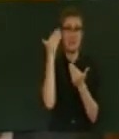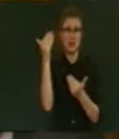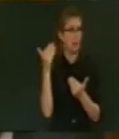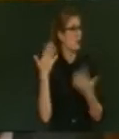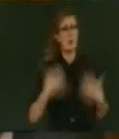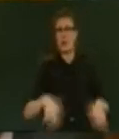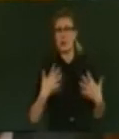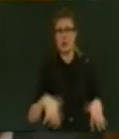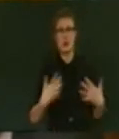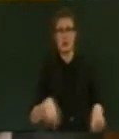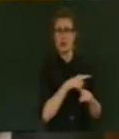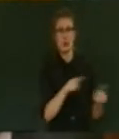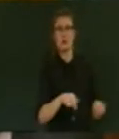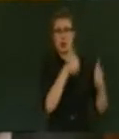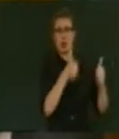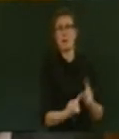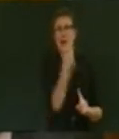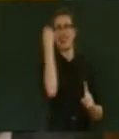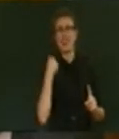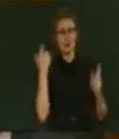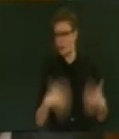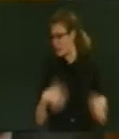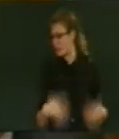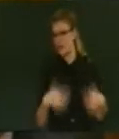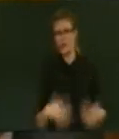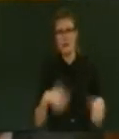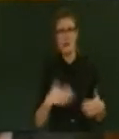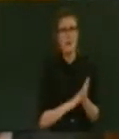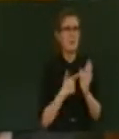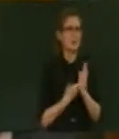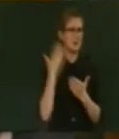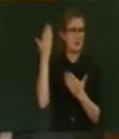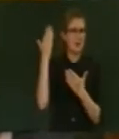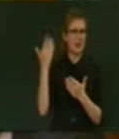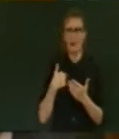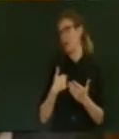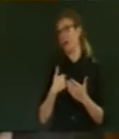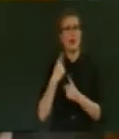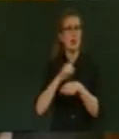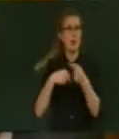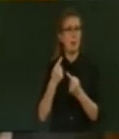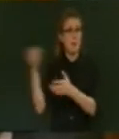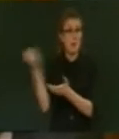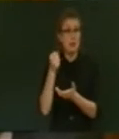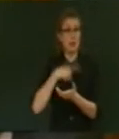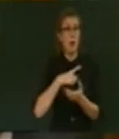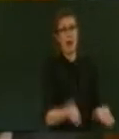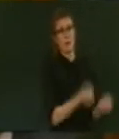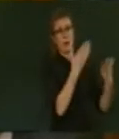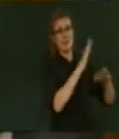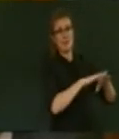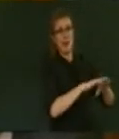then, you guys, good back then. Mr Speaker, let's go to the Budget because it's waste of time with the Opposition. This was another